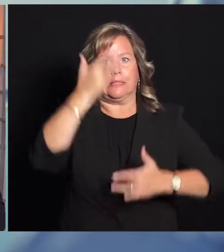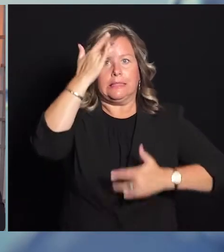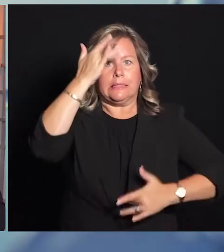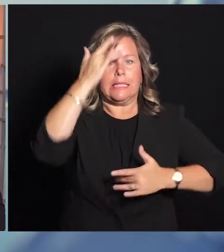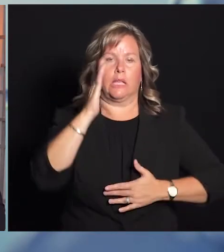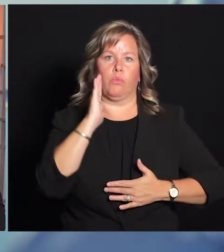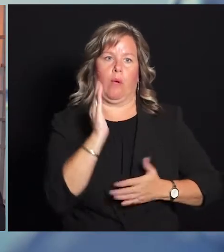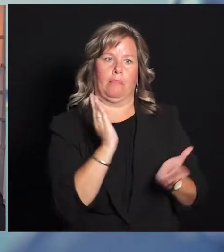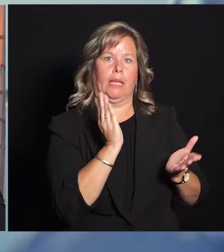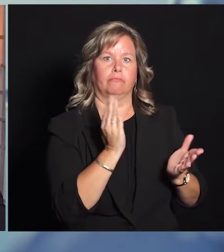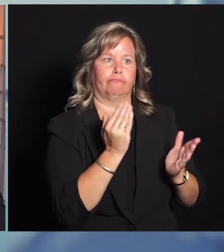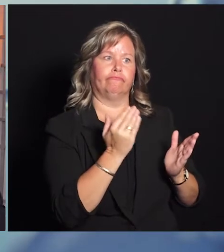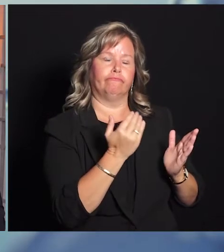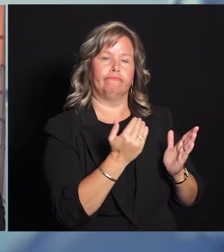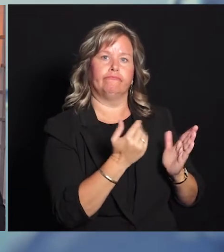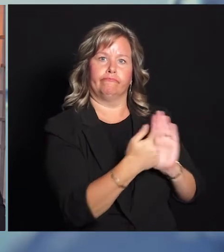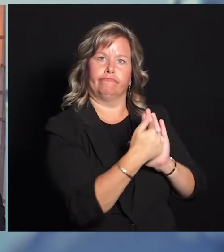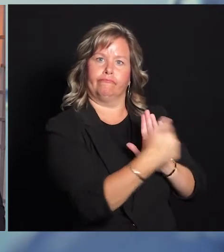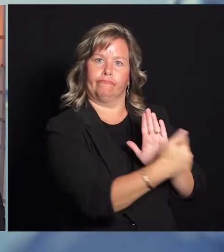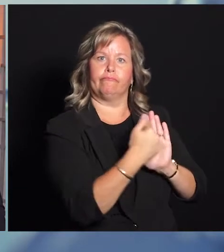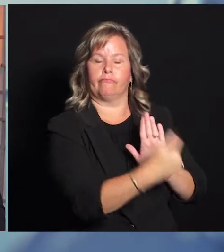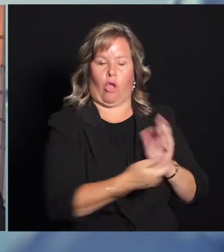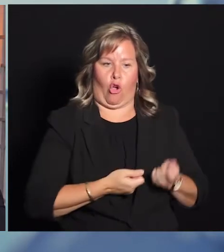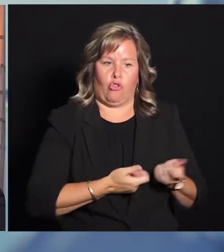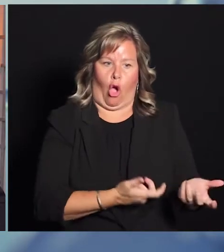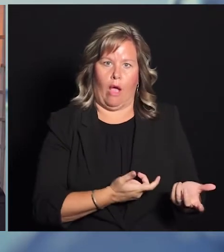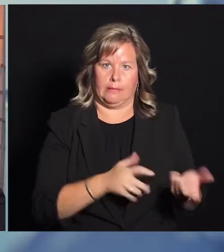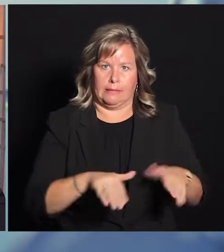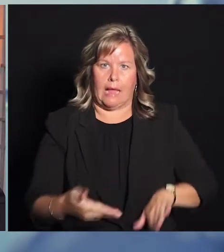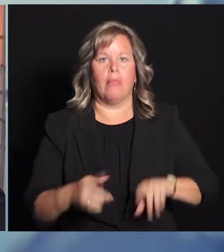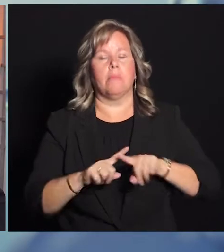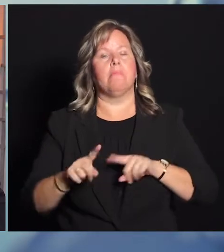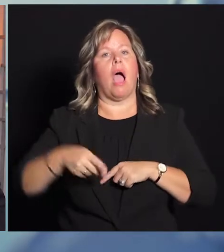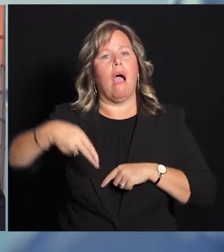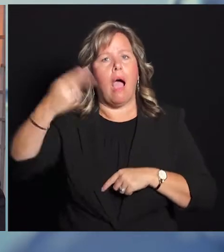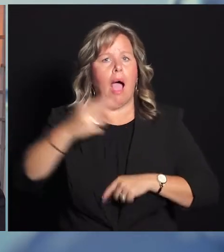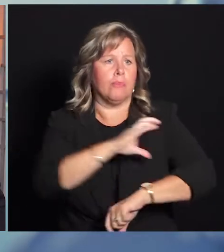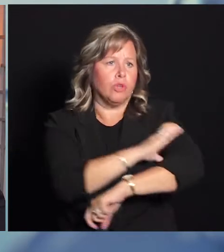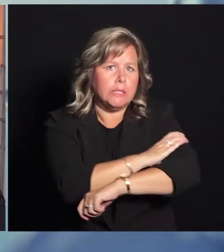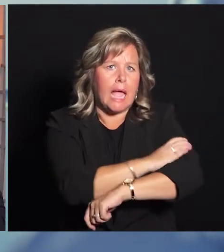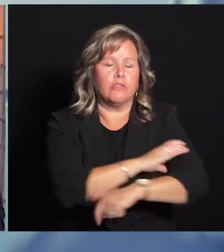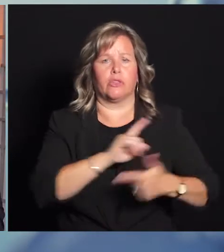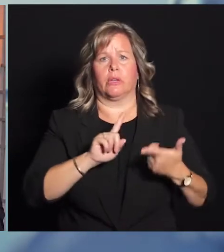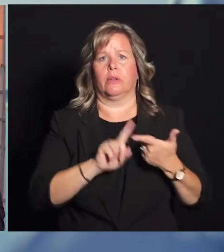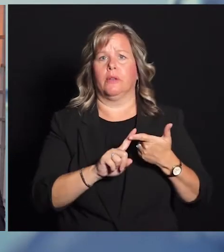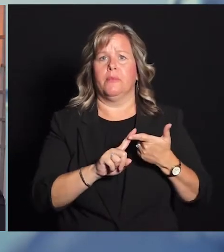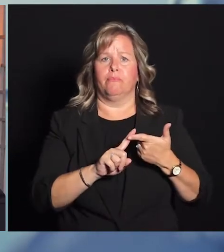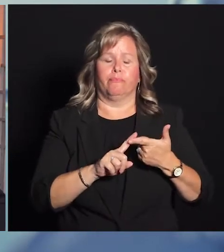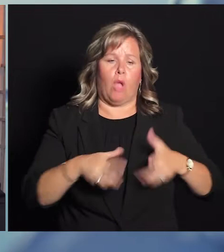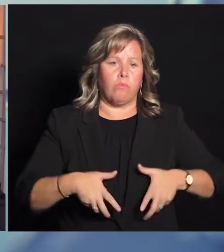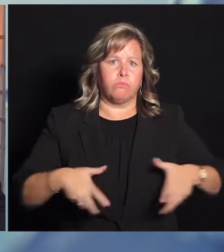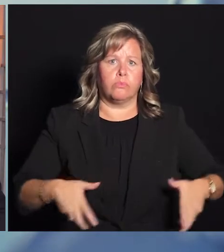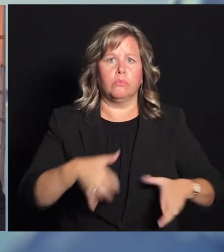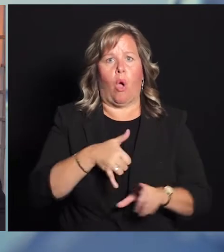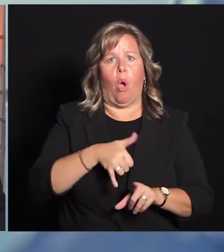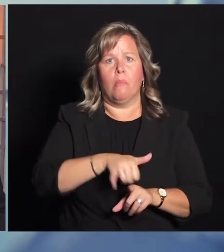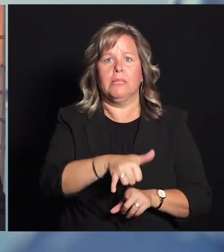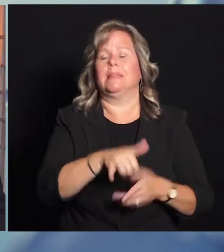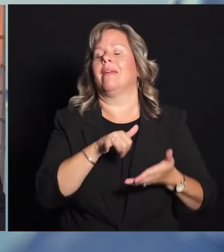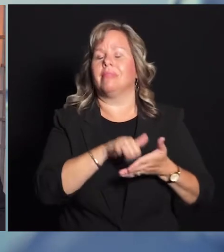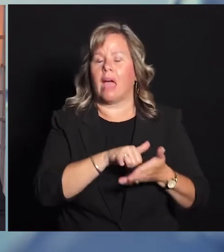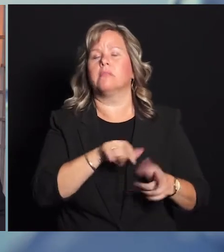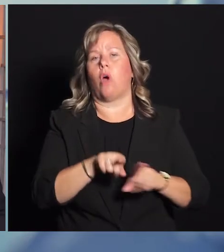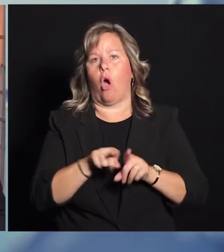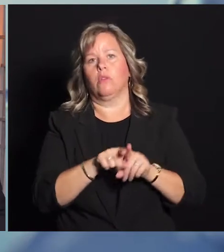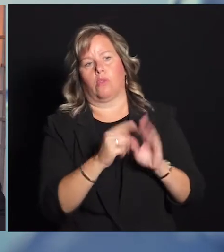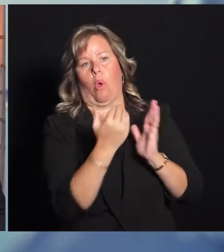disease or heart attack will be listed as the cause of death. But things like hypertension or obesity that may have contributed to that